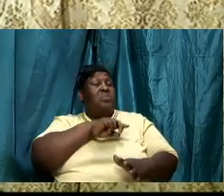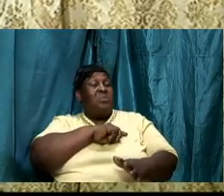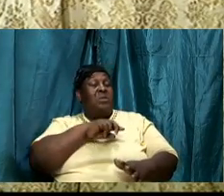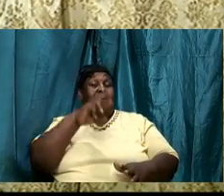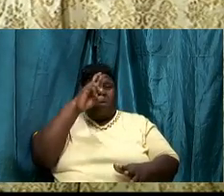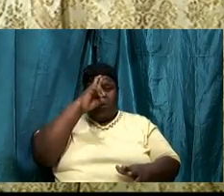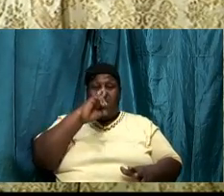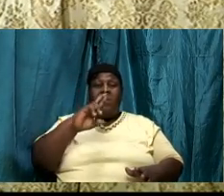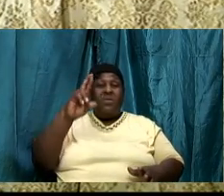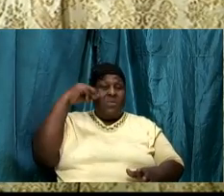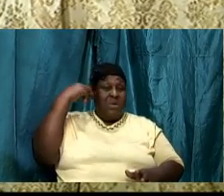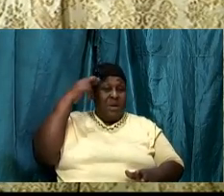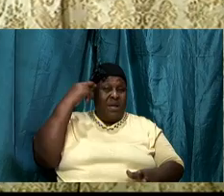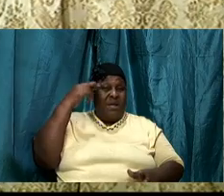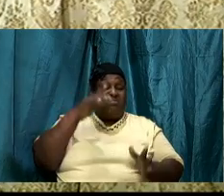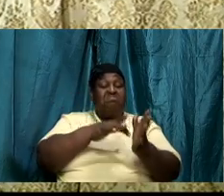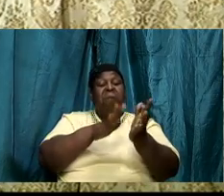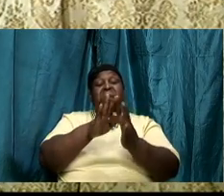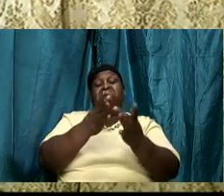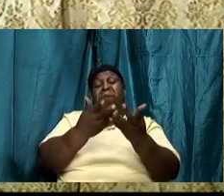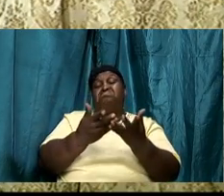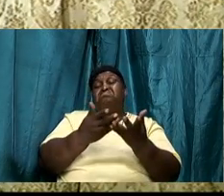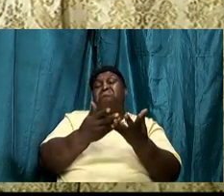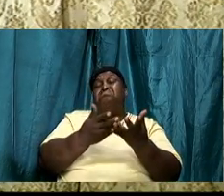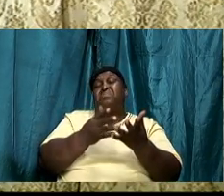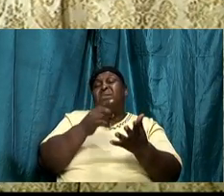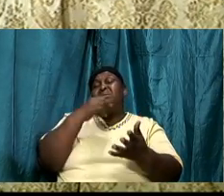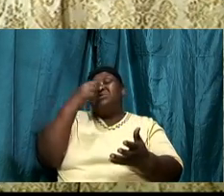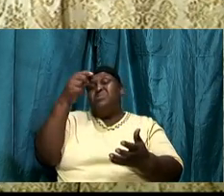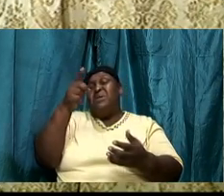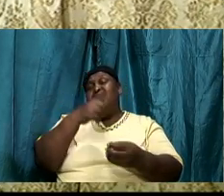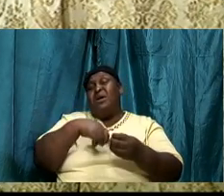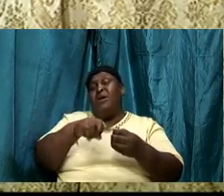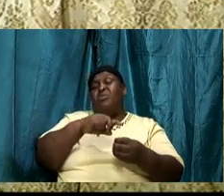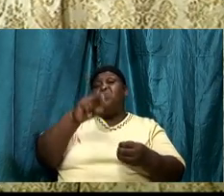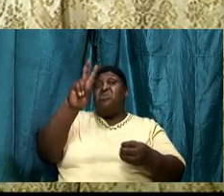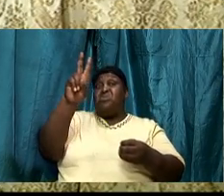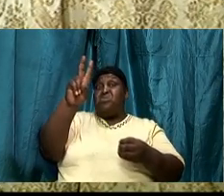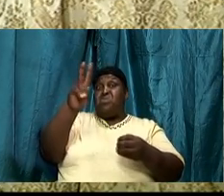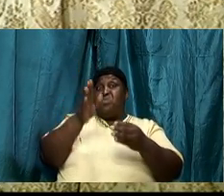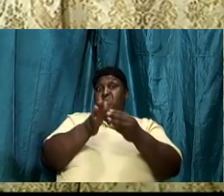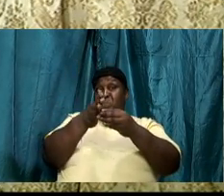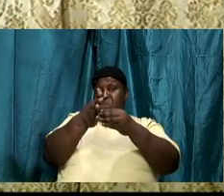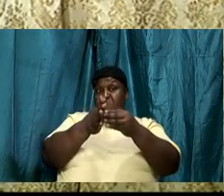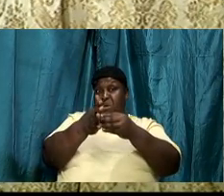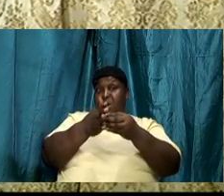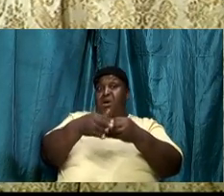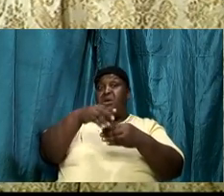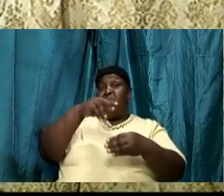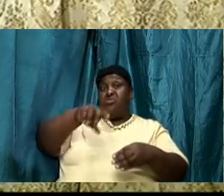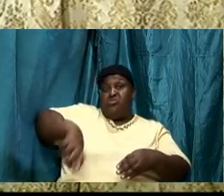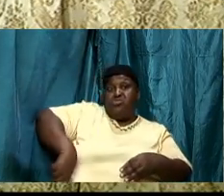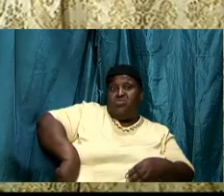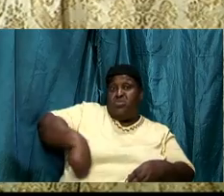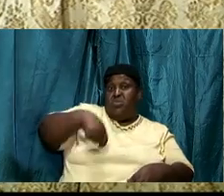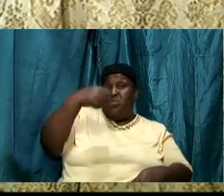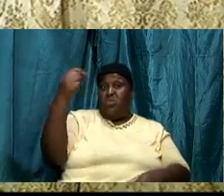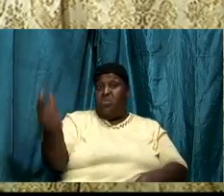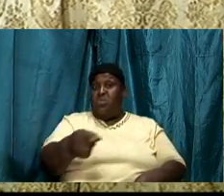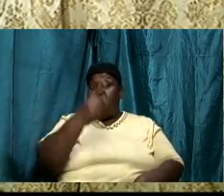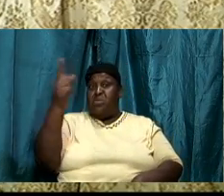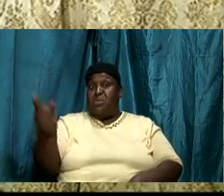Bible on occasion spoke about the two-edged sword. And we gave an